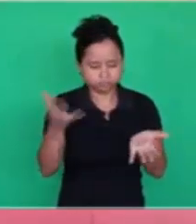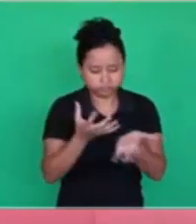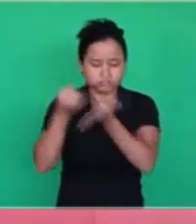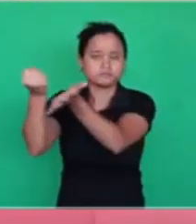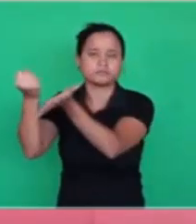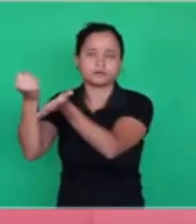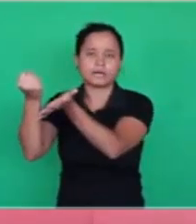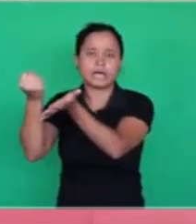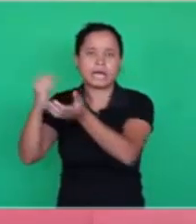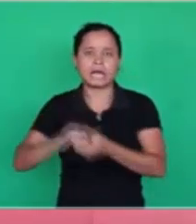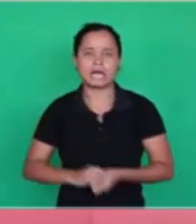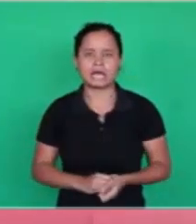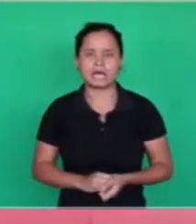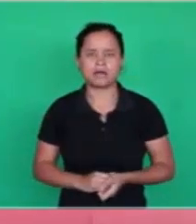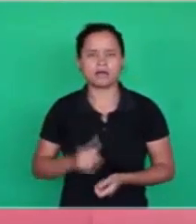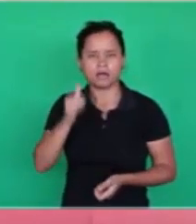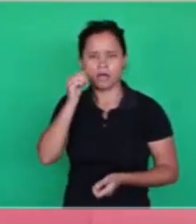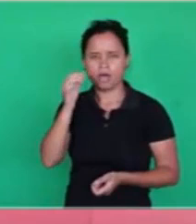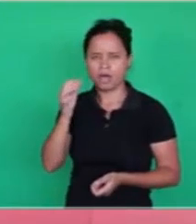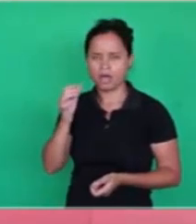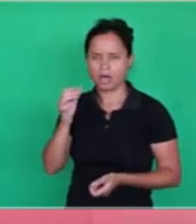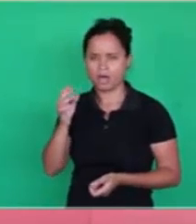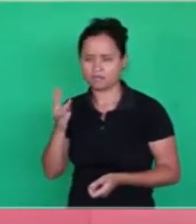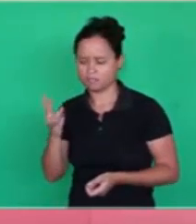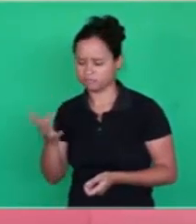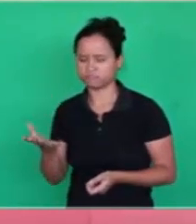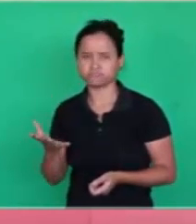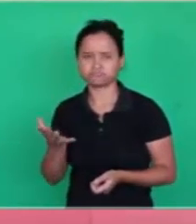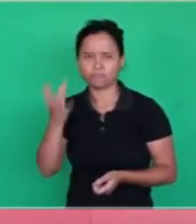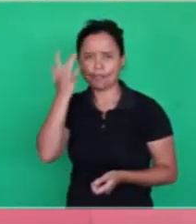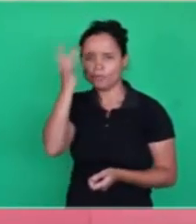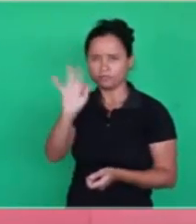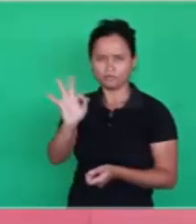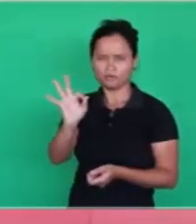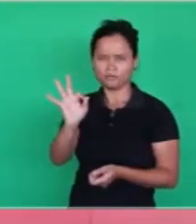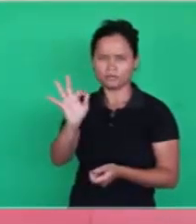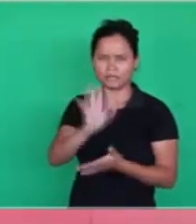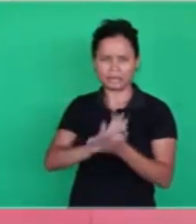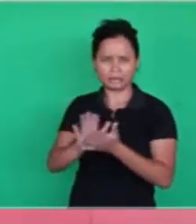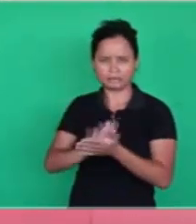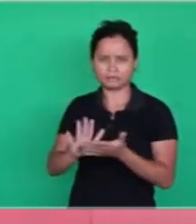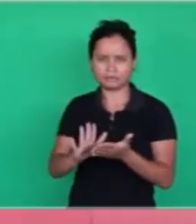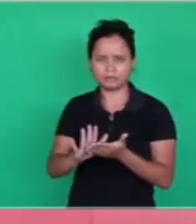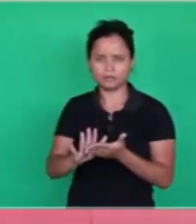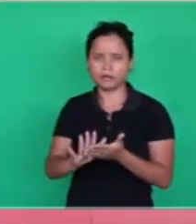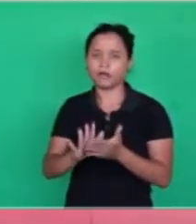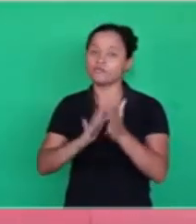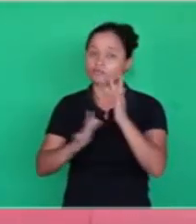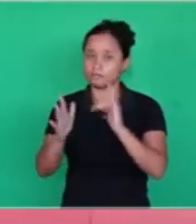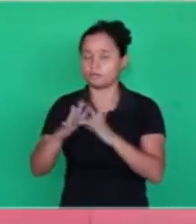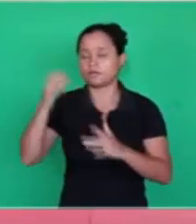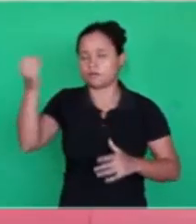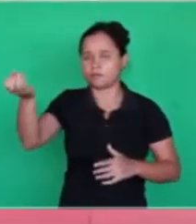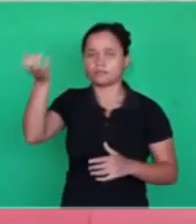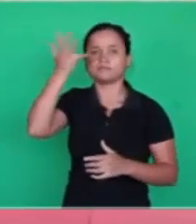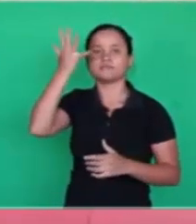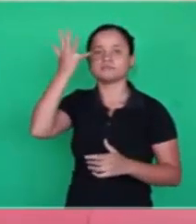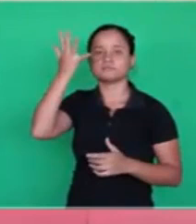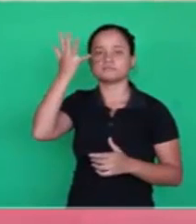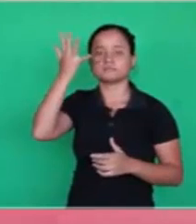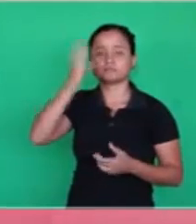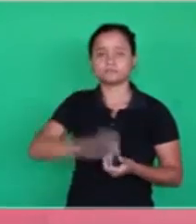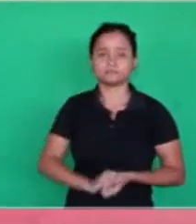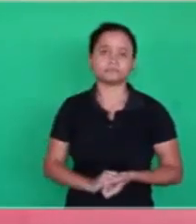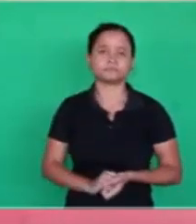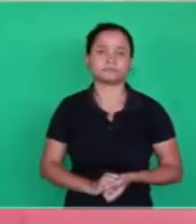A bride that doesn't know anything. Isn't that true? He wants to reveal himself. This is the moment. After